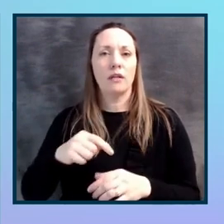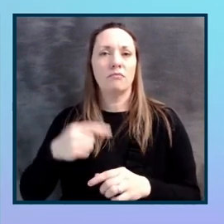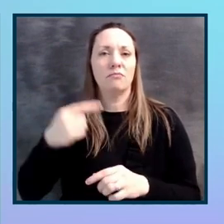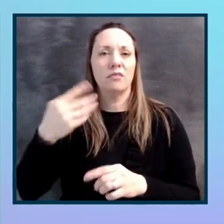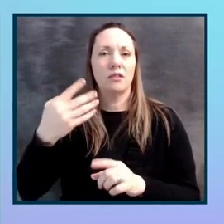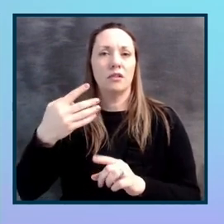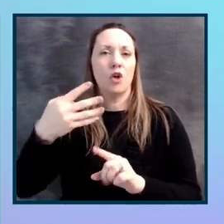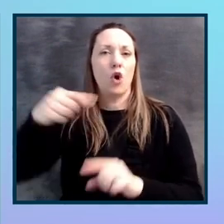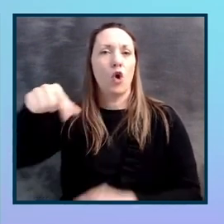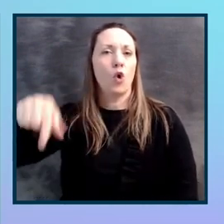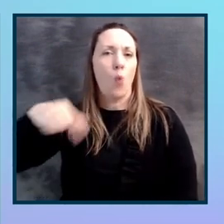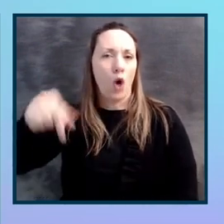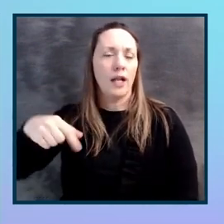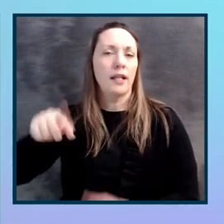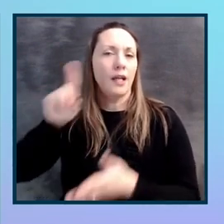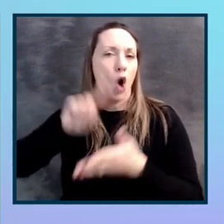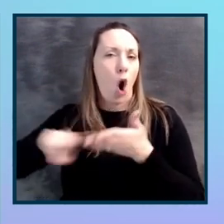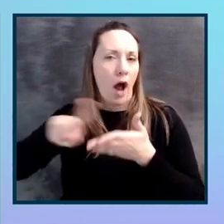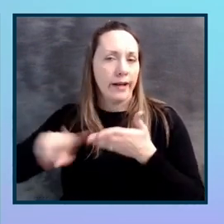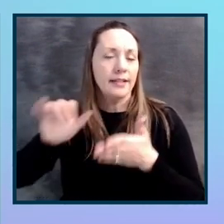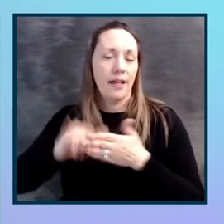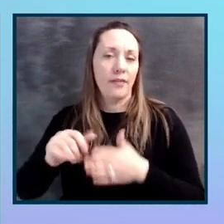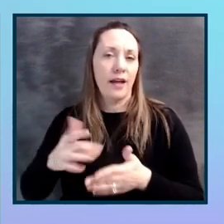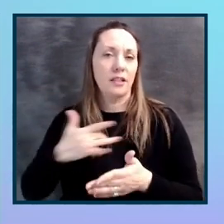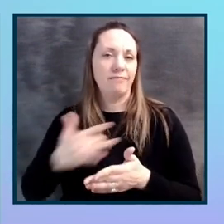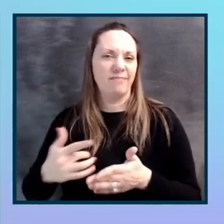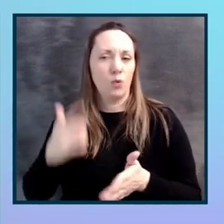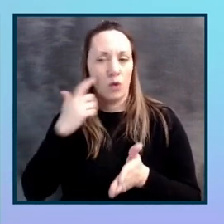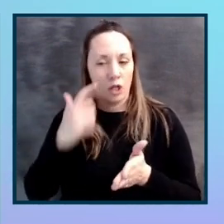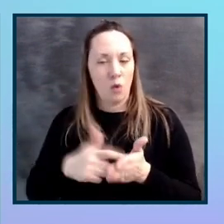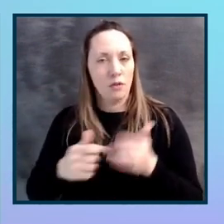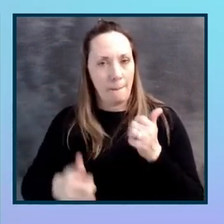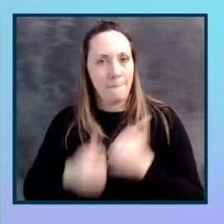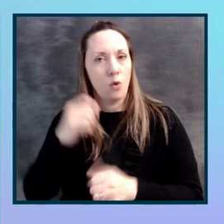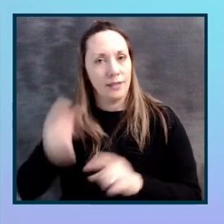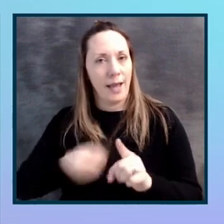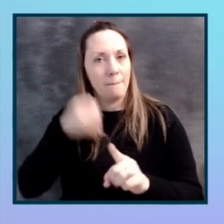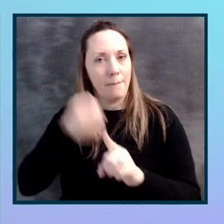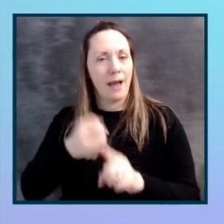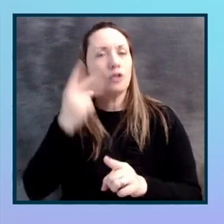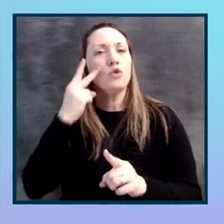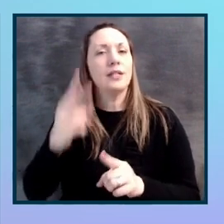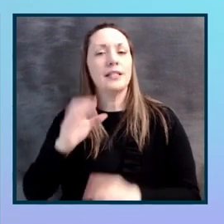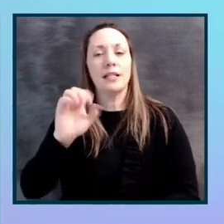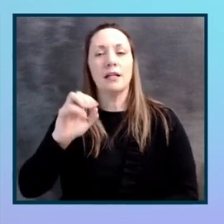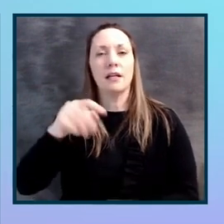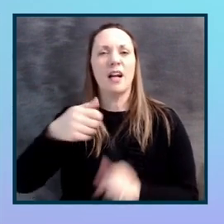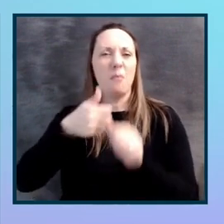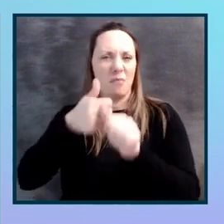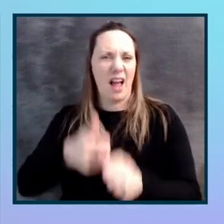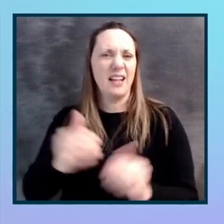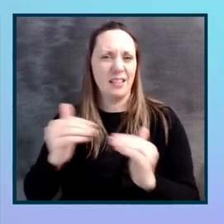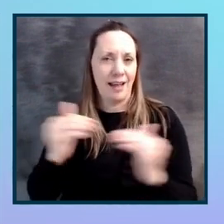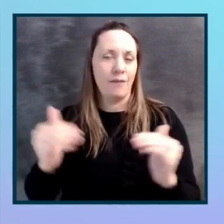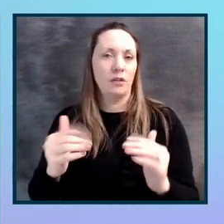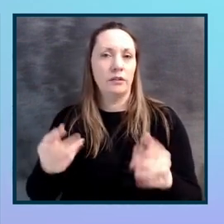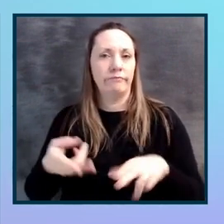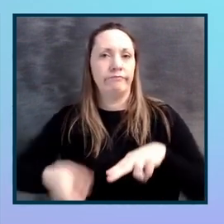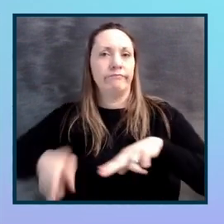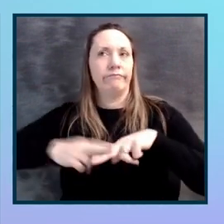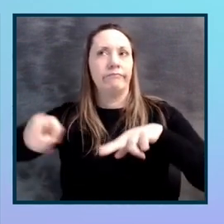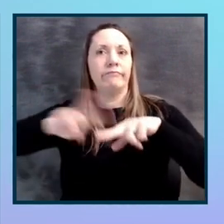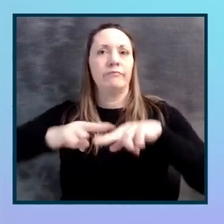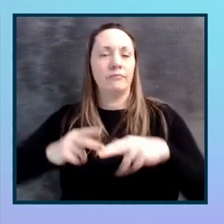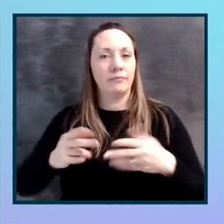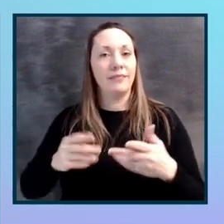all our new features. And that's really where we've seen the most impact, because you can see the compliance levels going up, you can see the right things are being put into